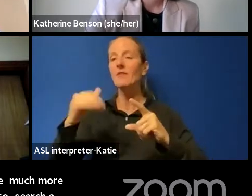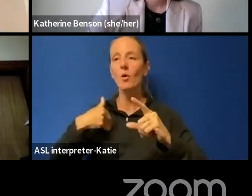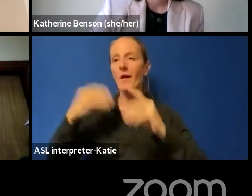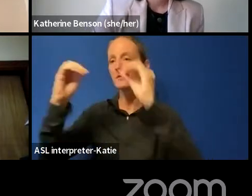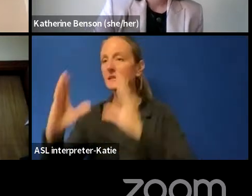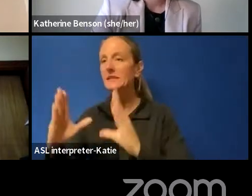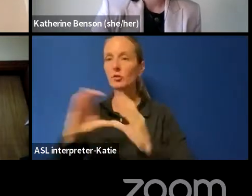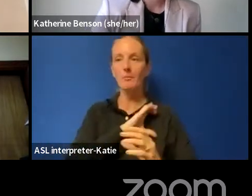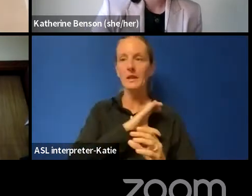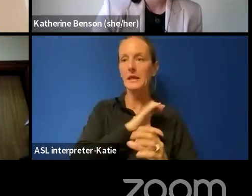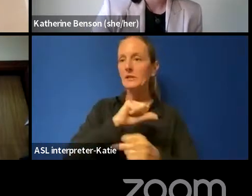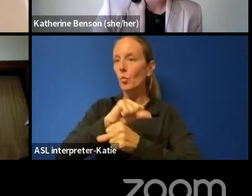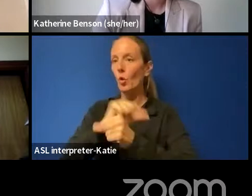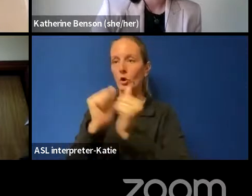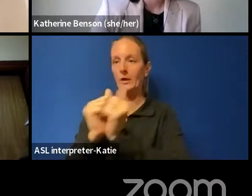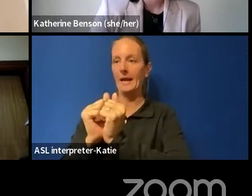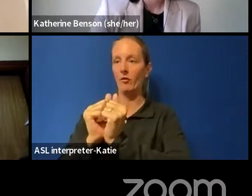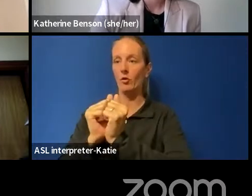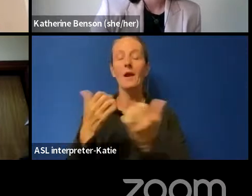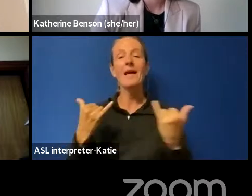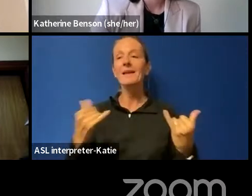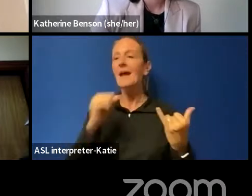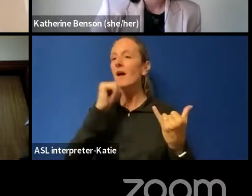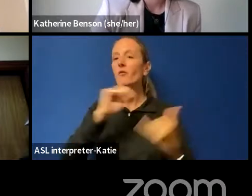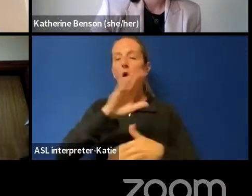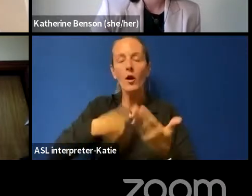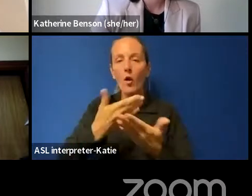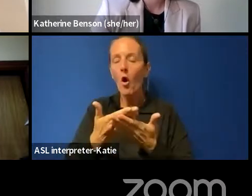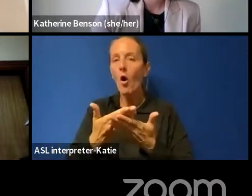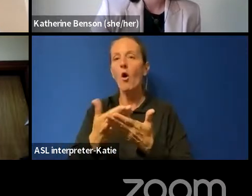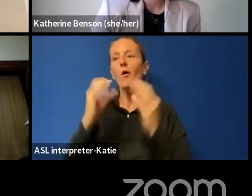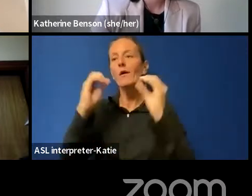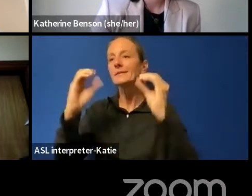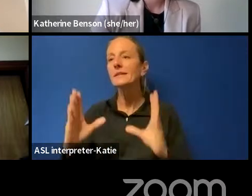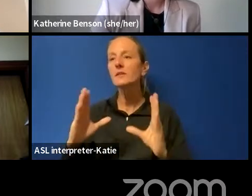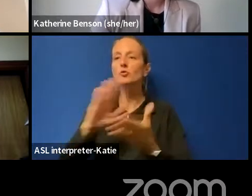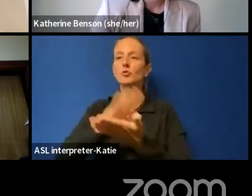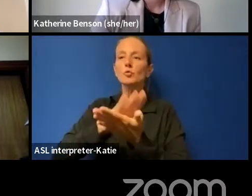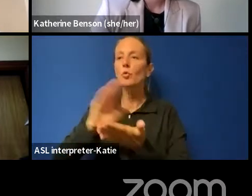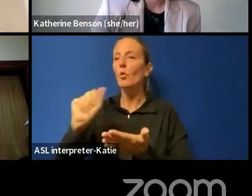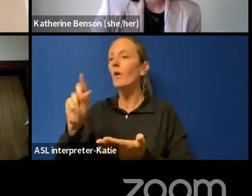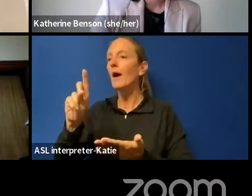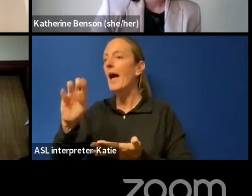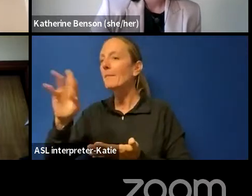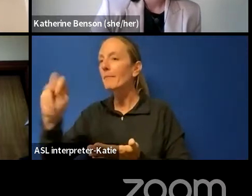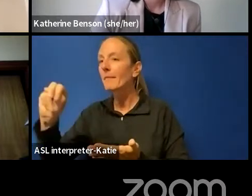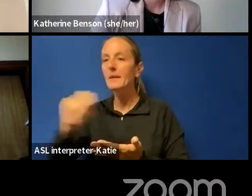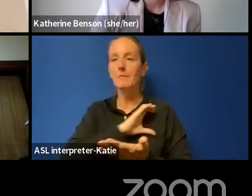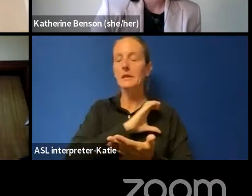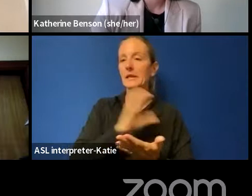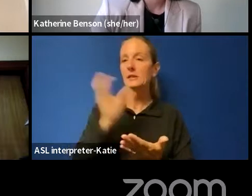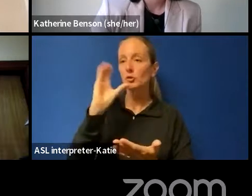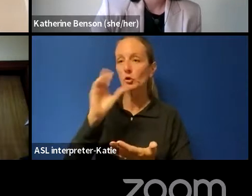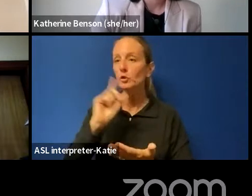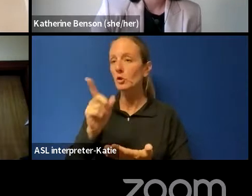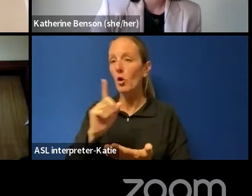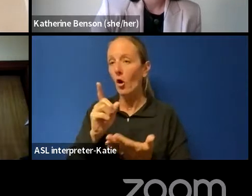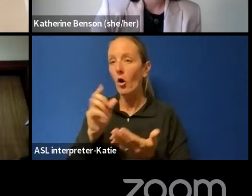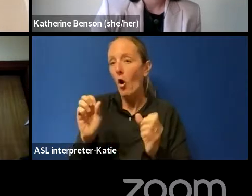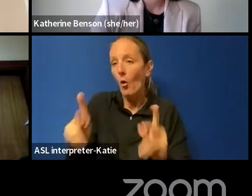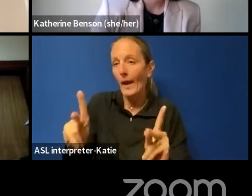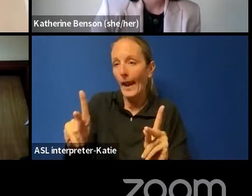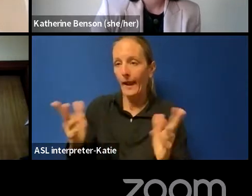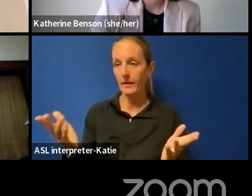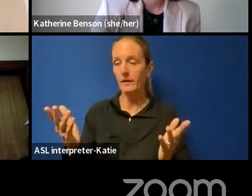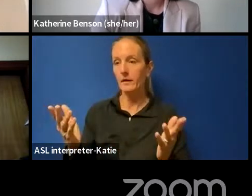working together. Not all teacher, school administrator, and police searches are okay. In fact, very few of them are. The